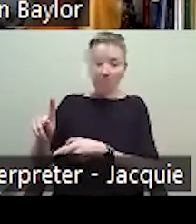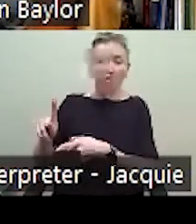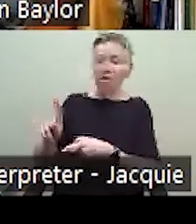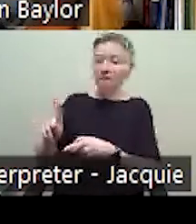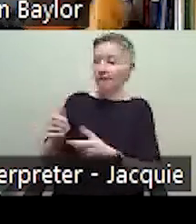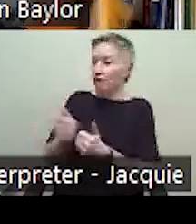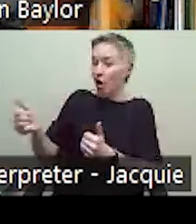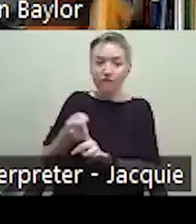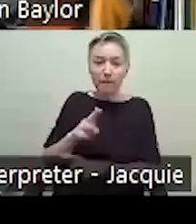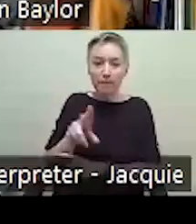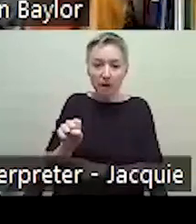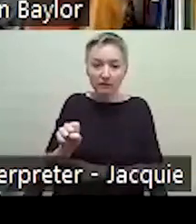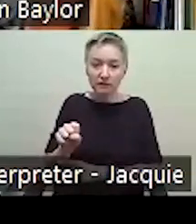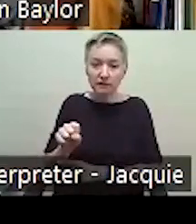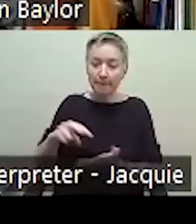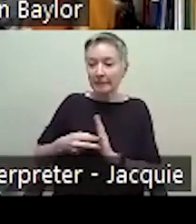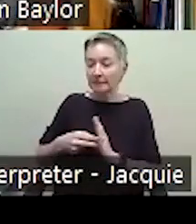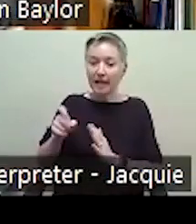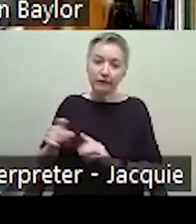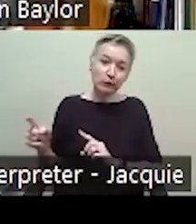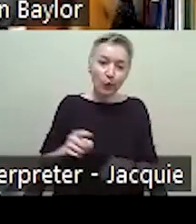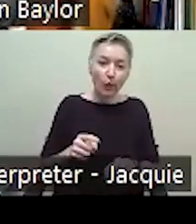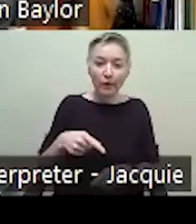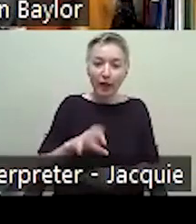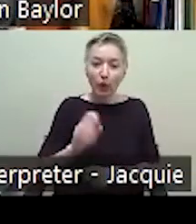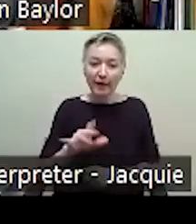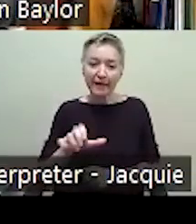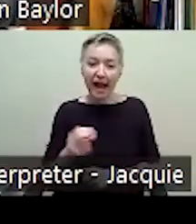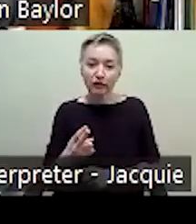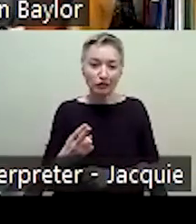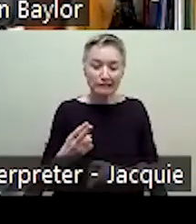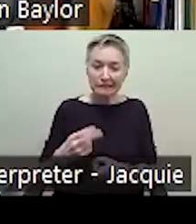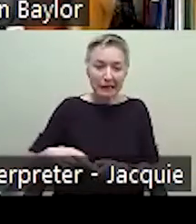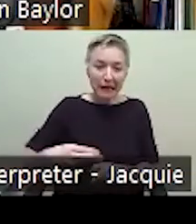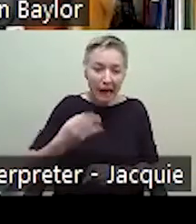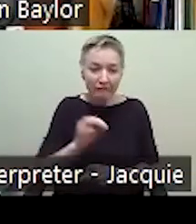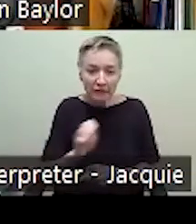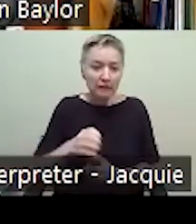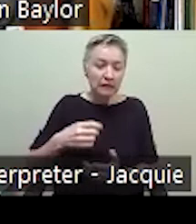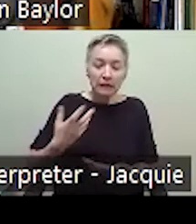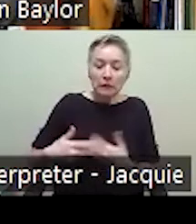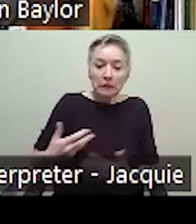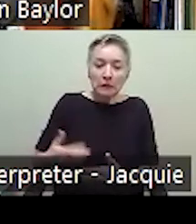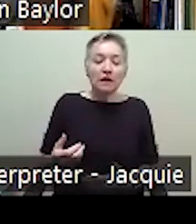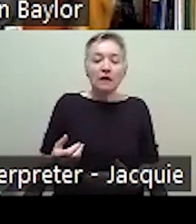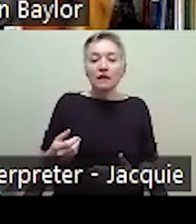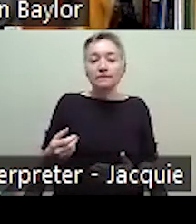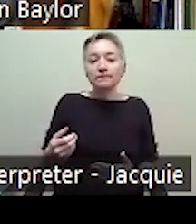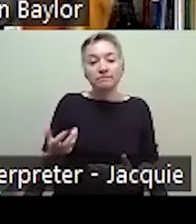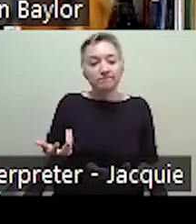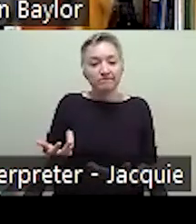bus loop that they have to just go to the quick cash center, um, and that it's a lot easier to, um,